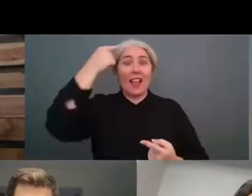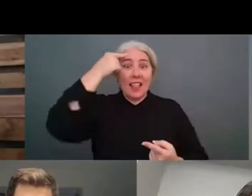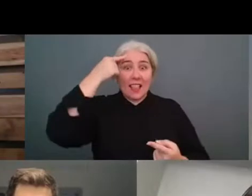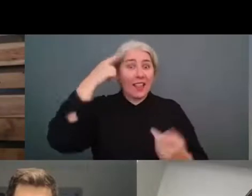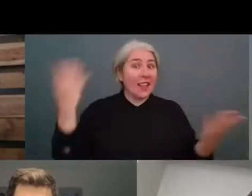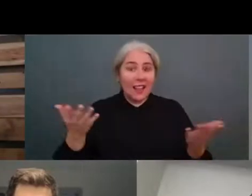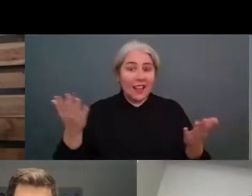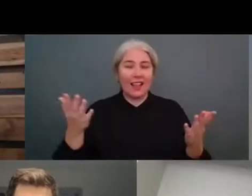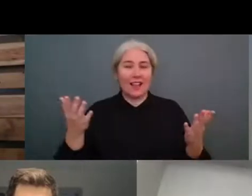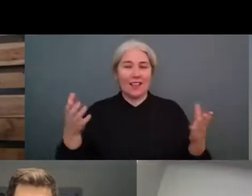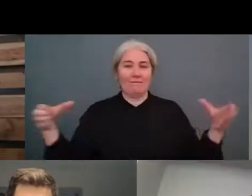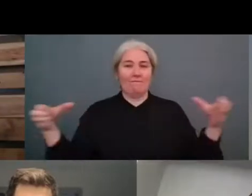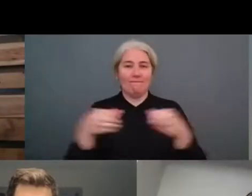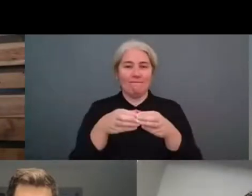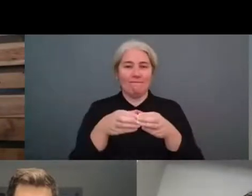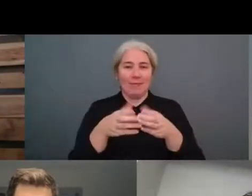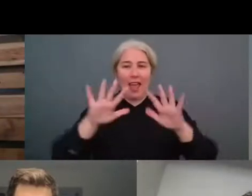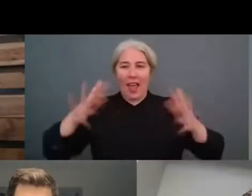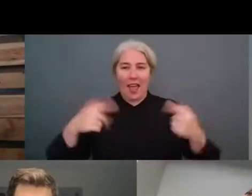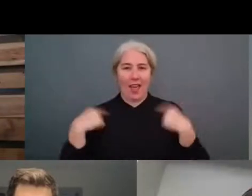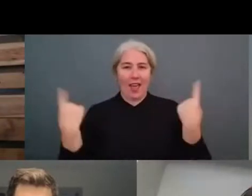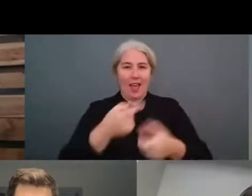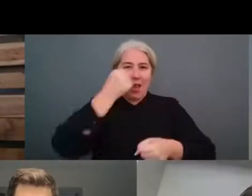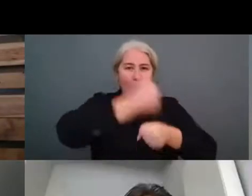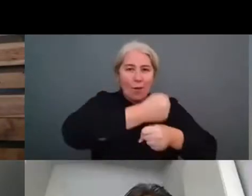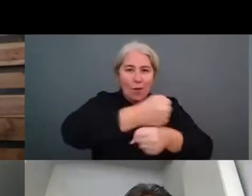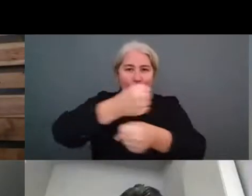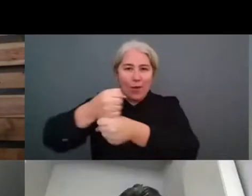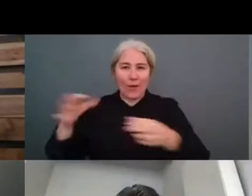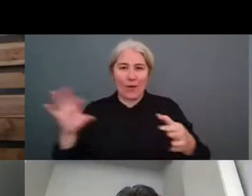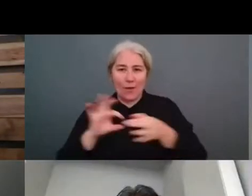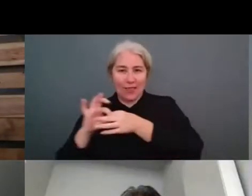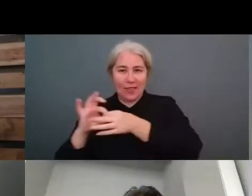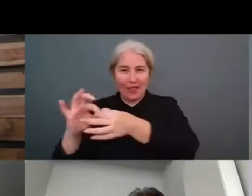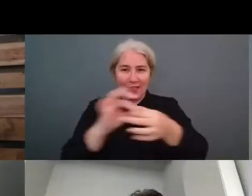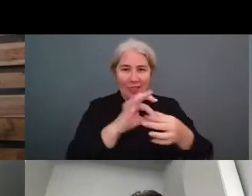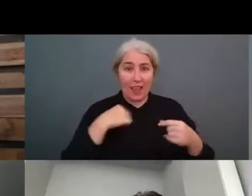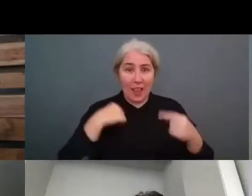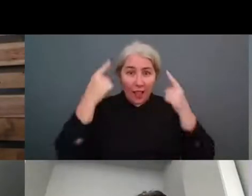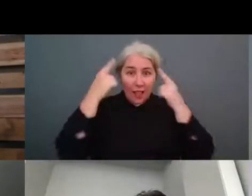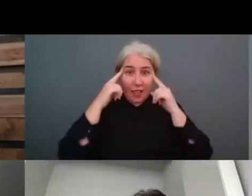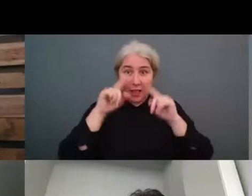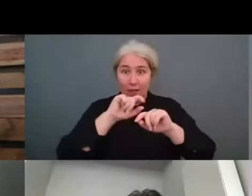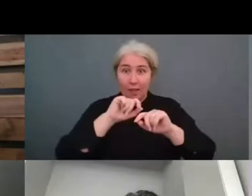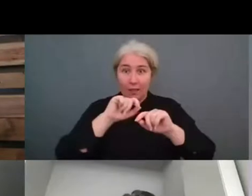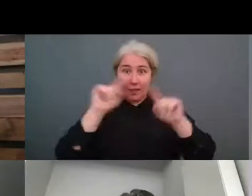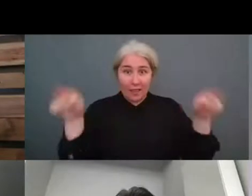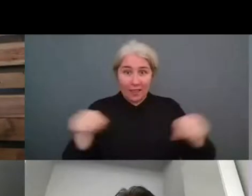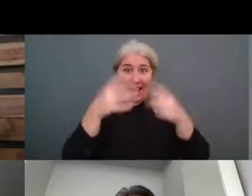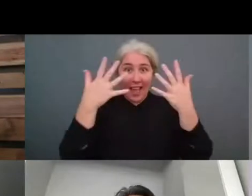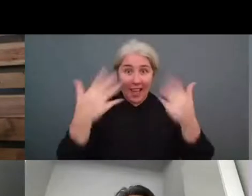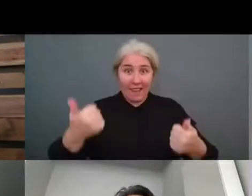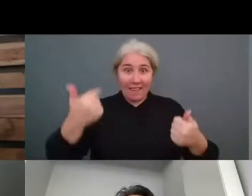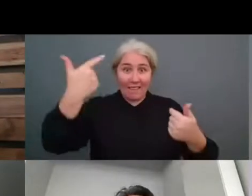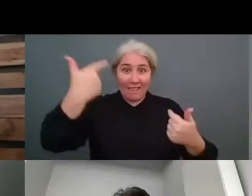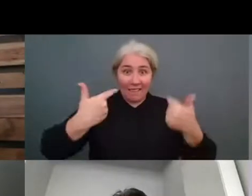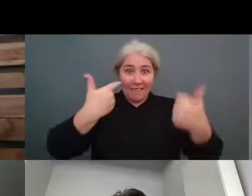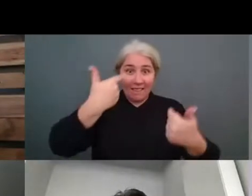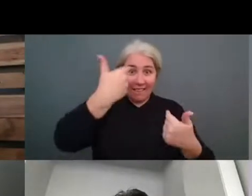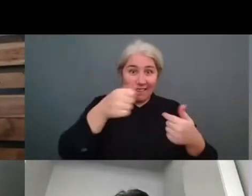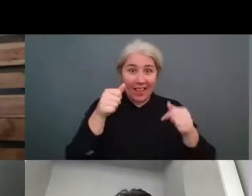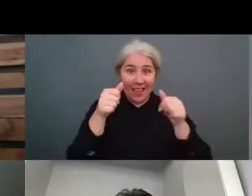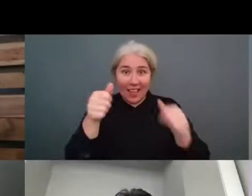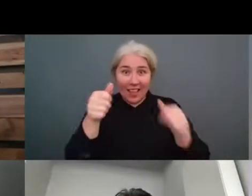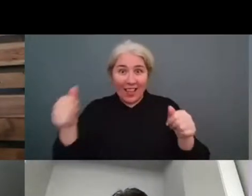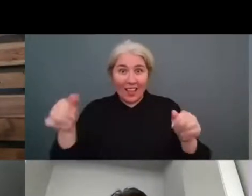they have everybody has the video theo is here peder julia